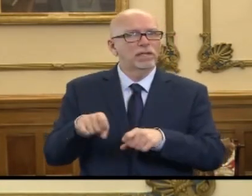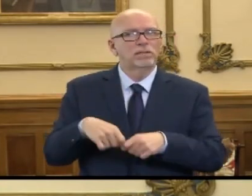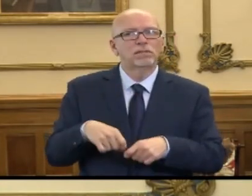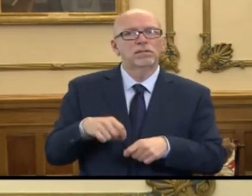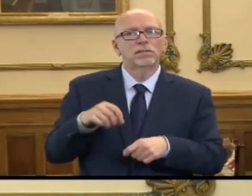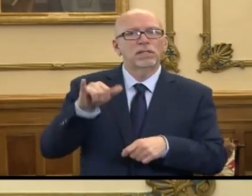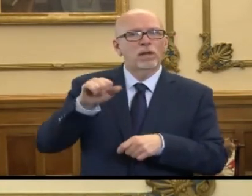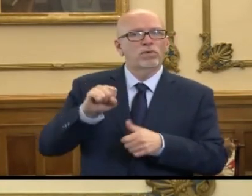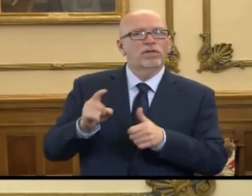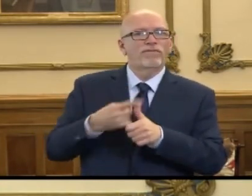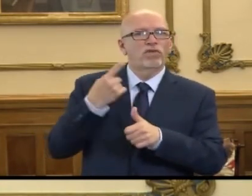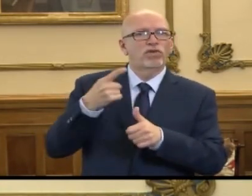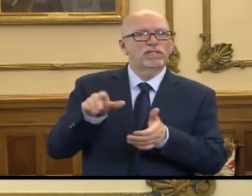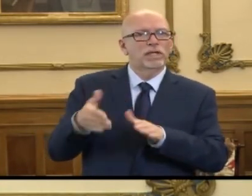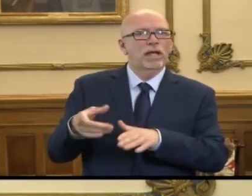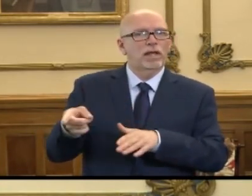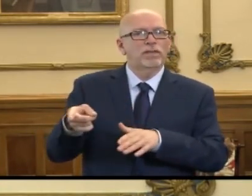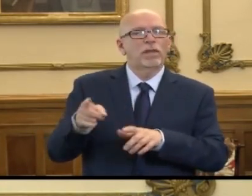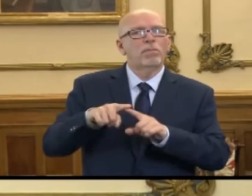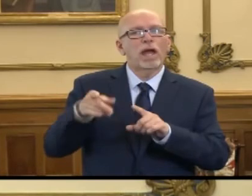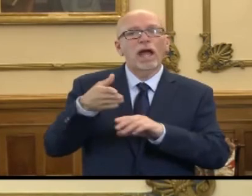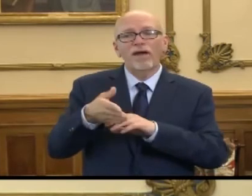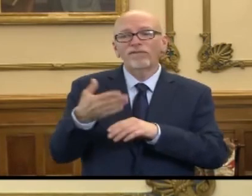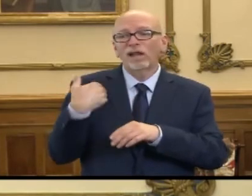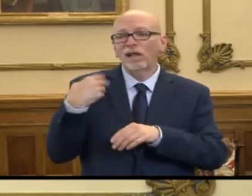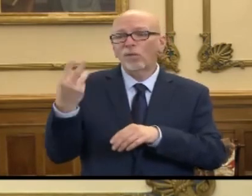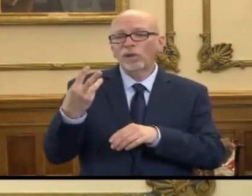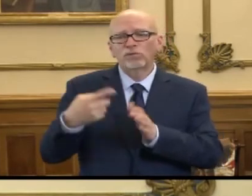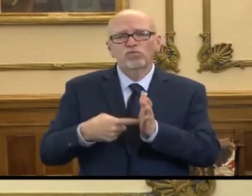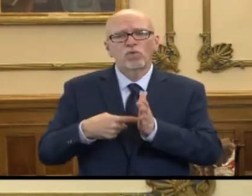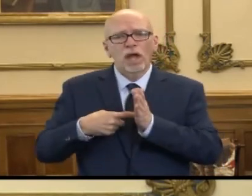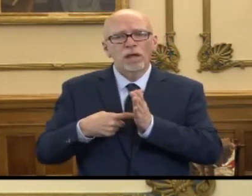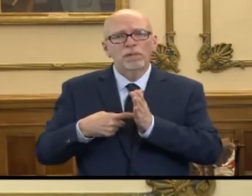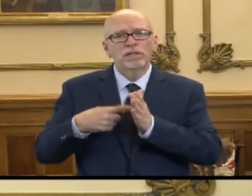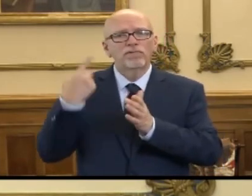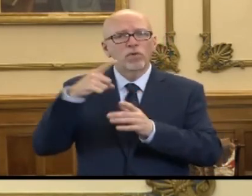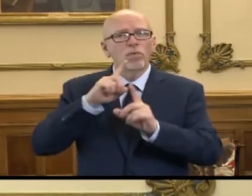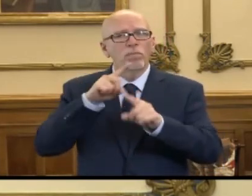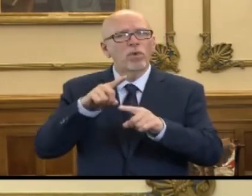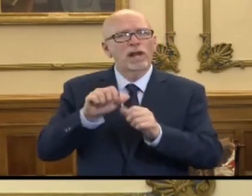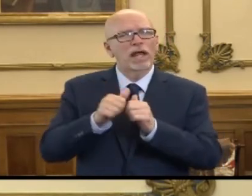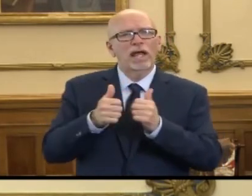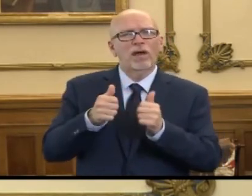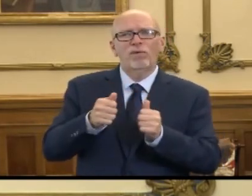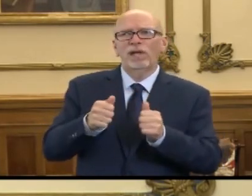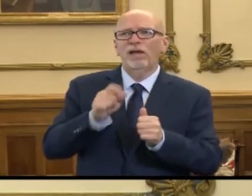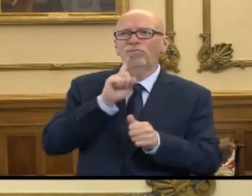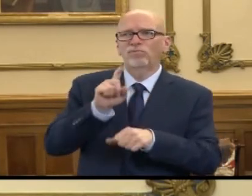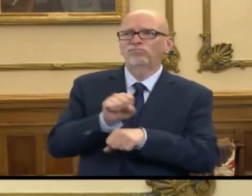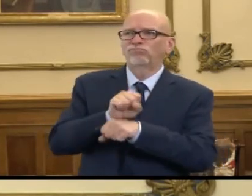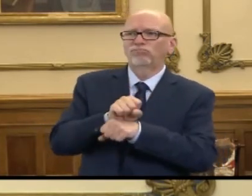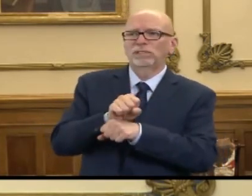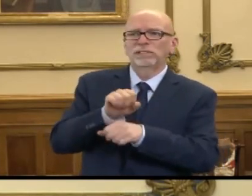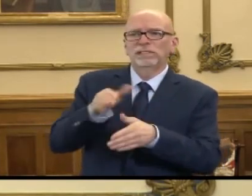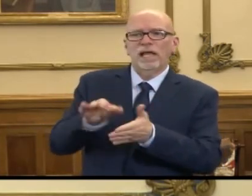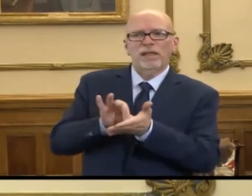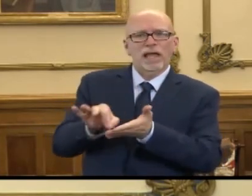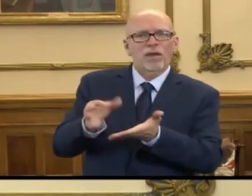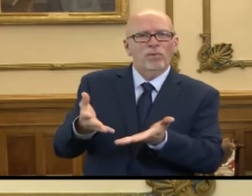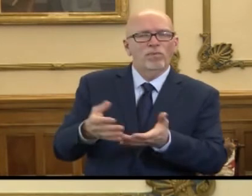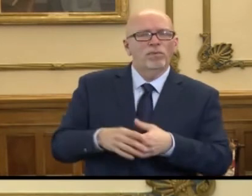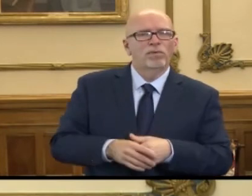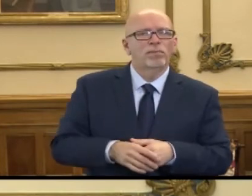which was the first death. Even after Wednesday's requirements of reporting, how can a truly accurate death count be made?